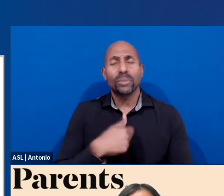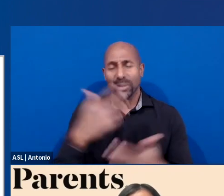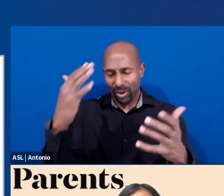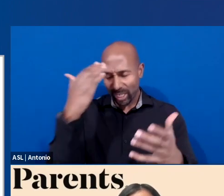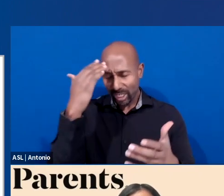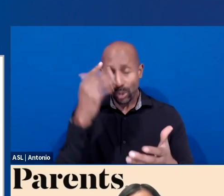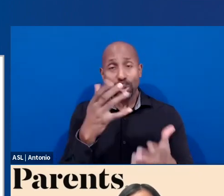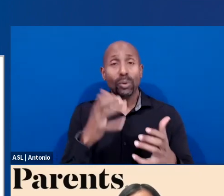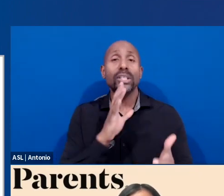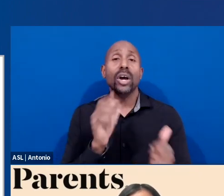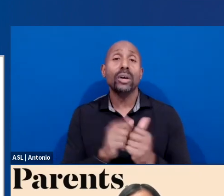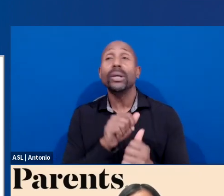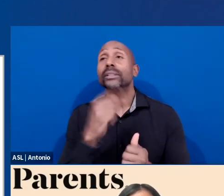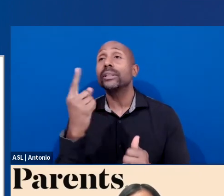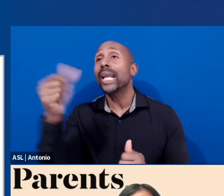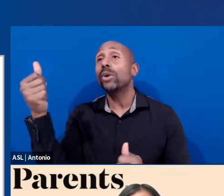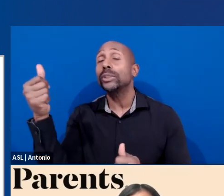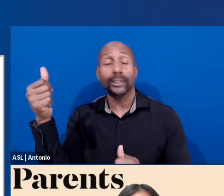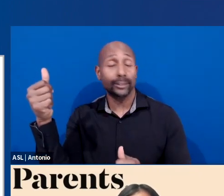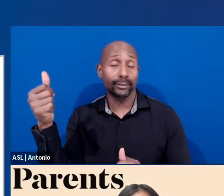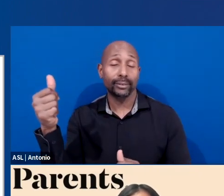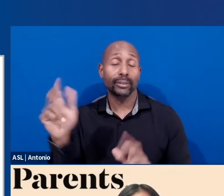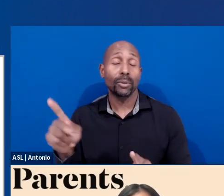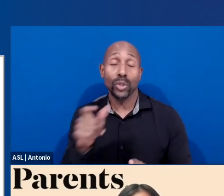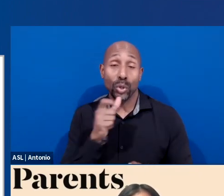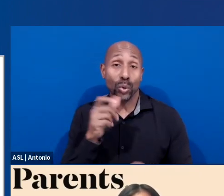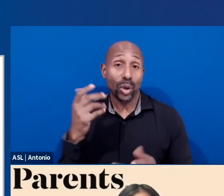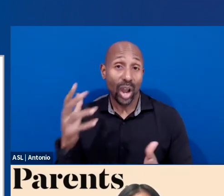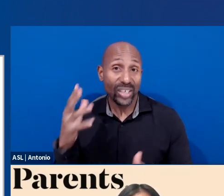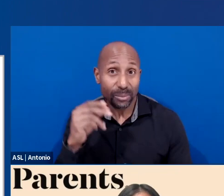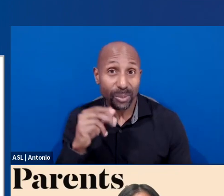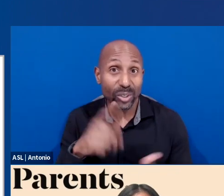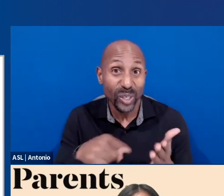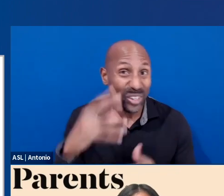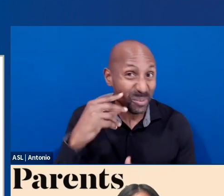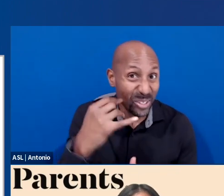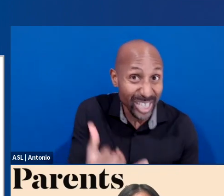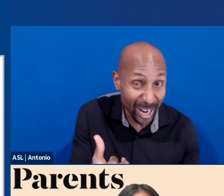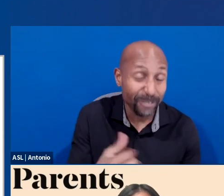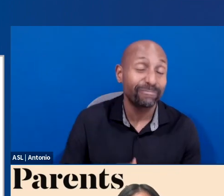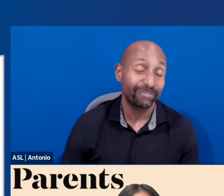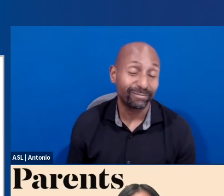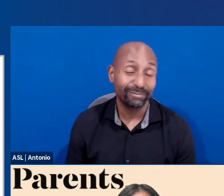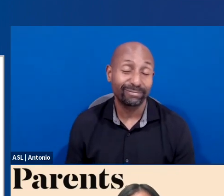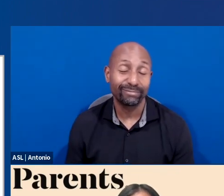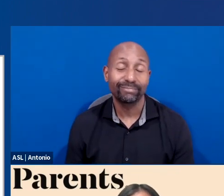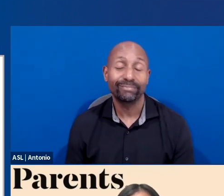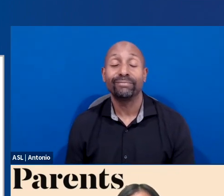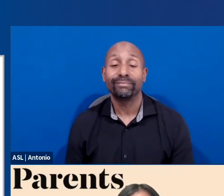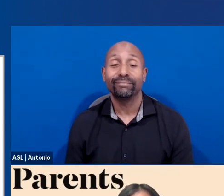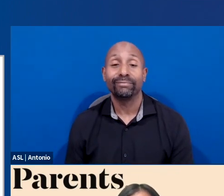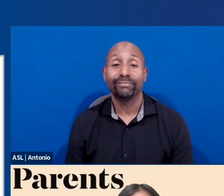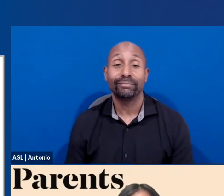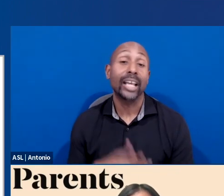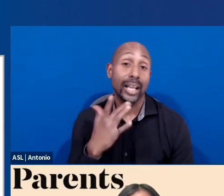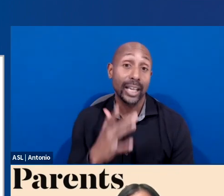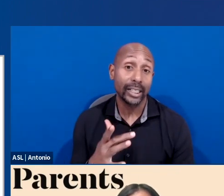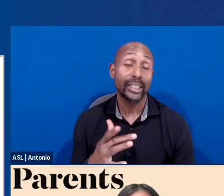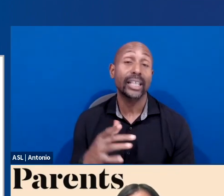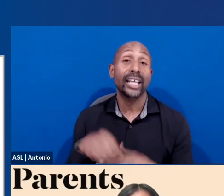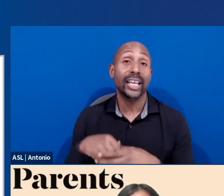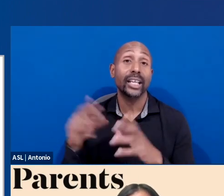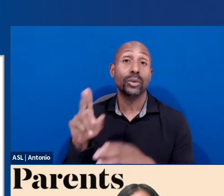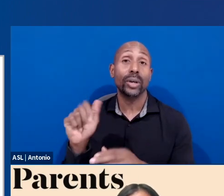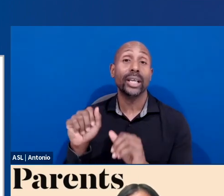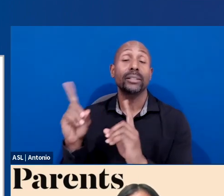might want to talk with someone else, someone who has been where you are as a parent. We're fortunate in the department to